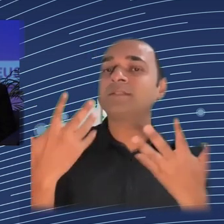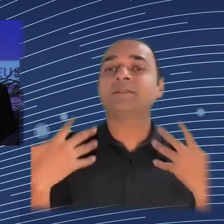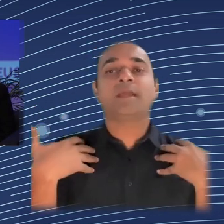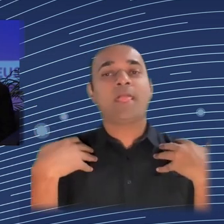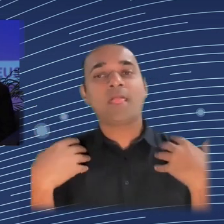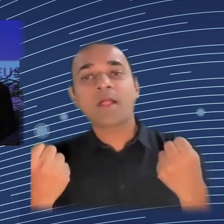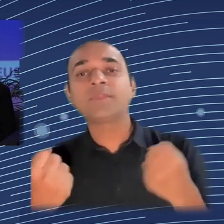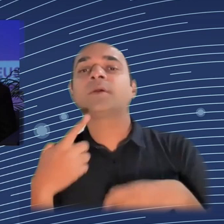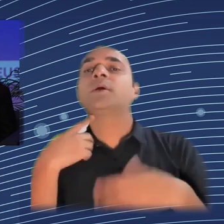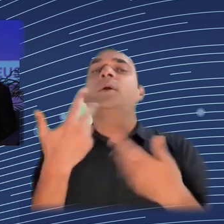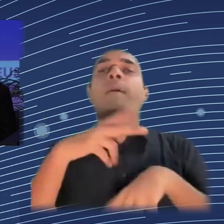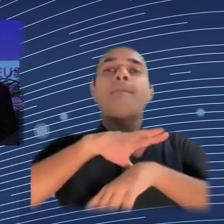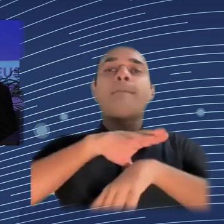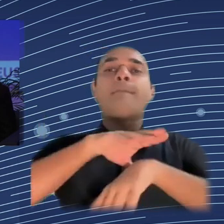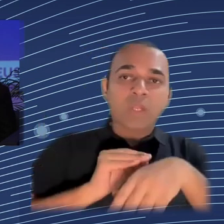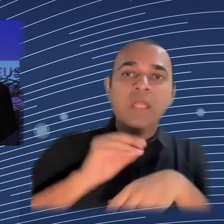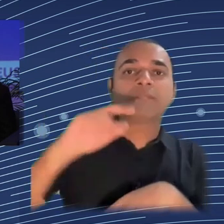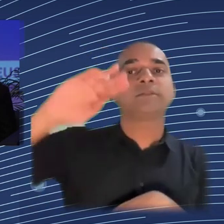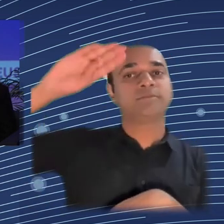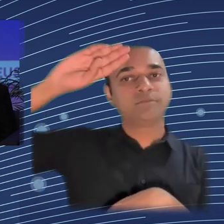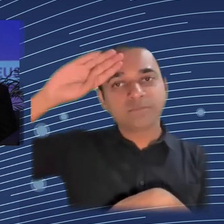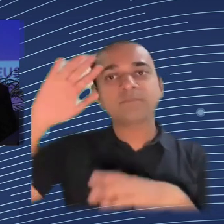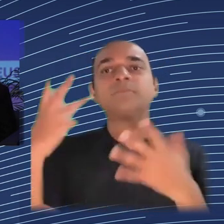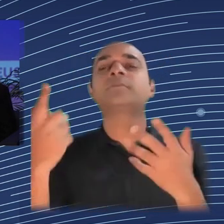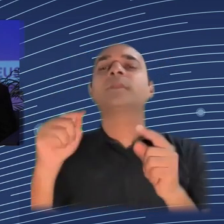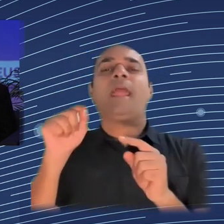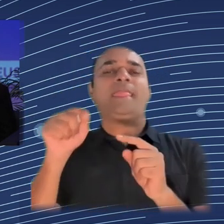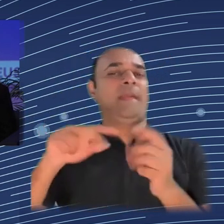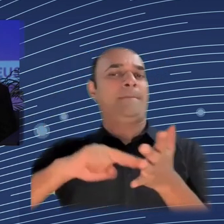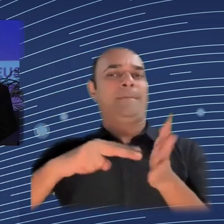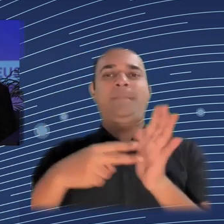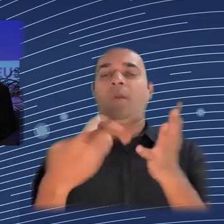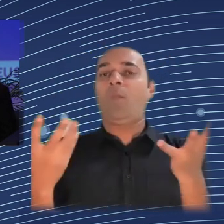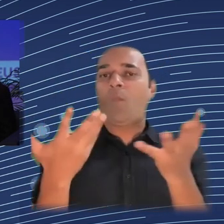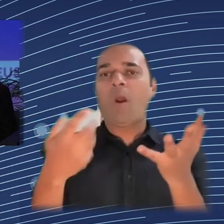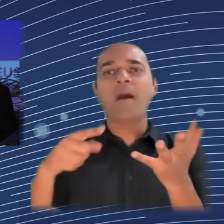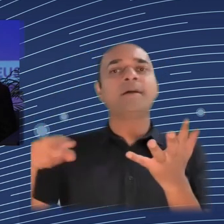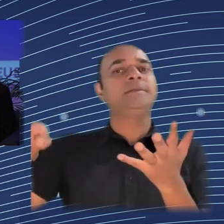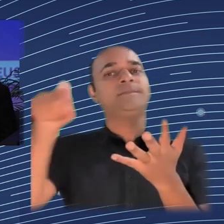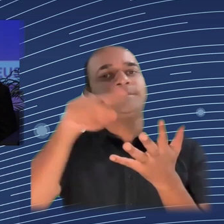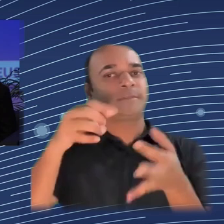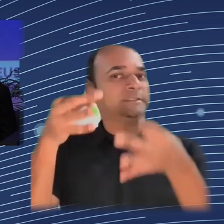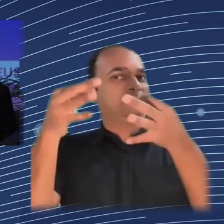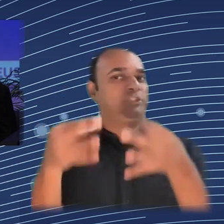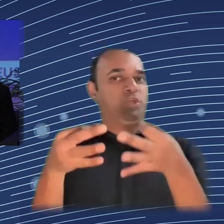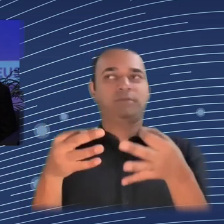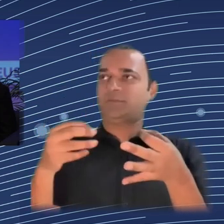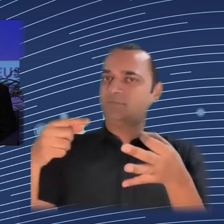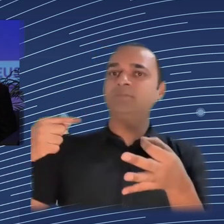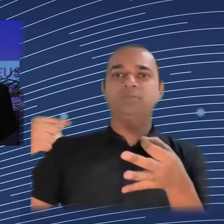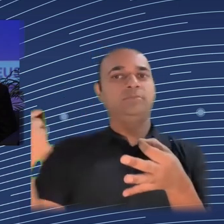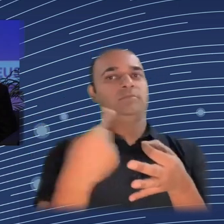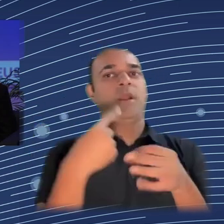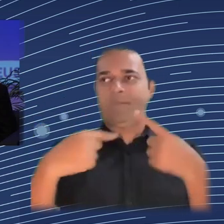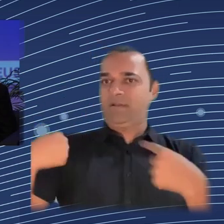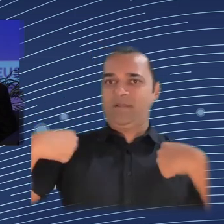So, considering this current landscape, what I would argue for is that we can certainly not go for a